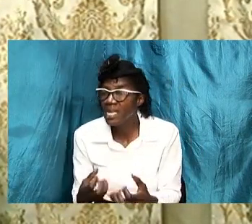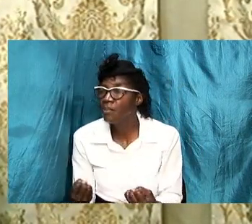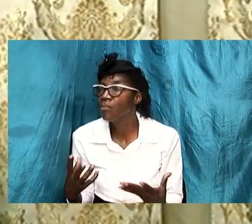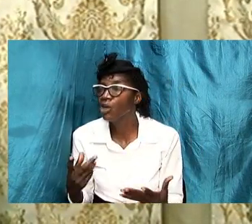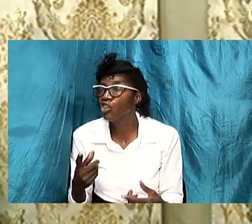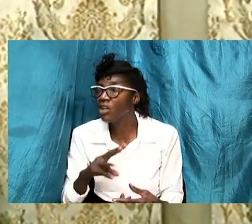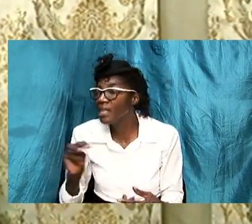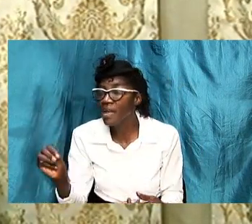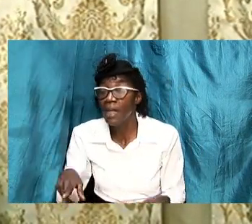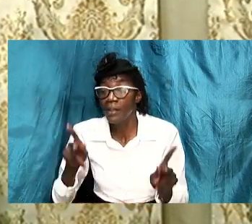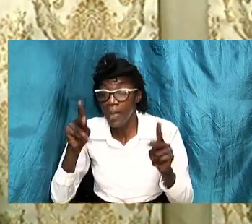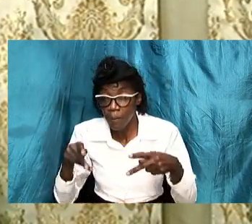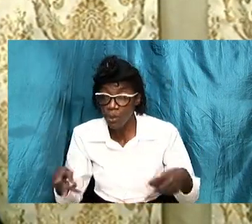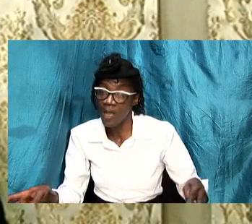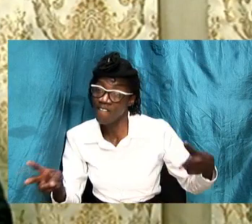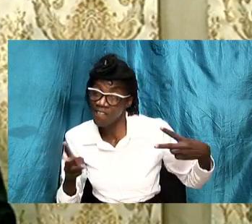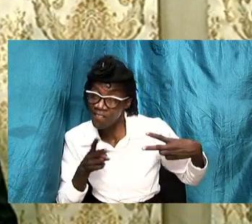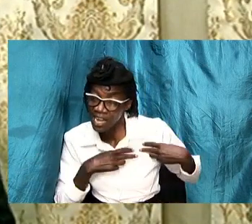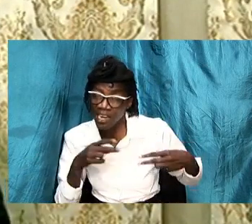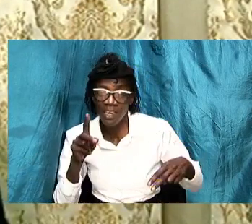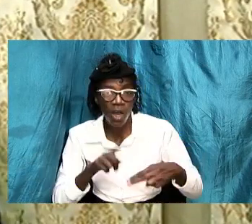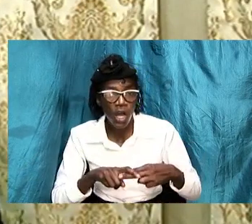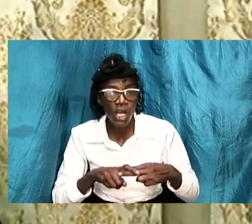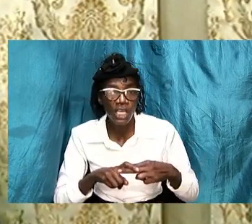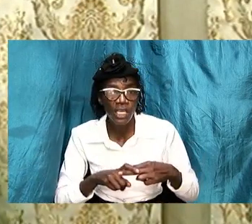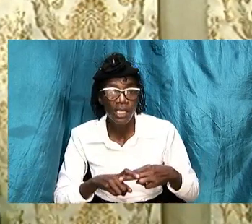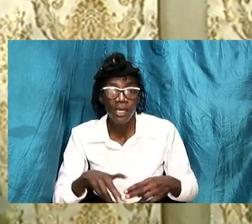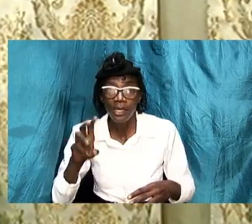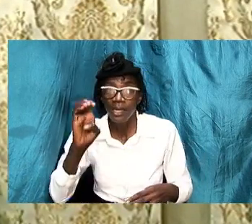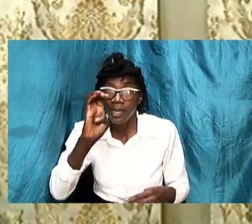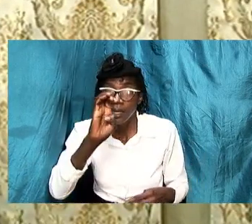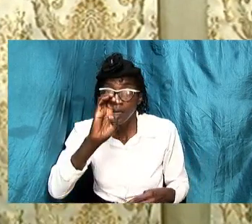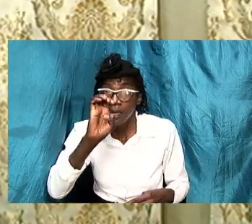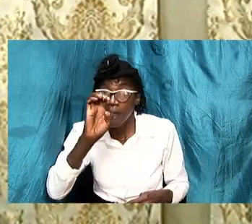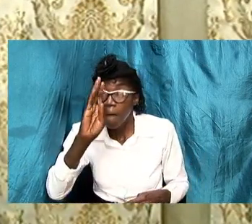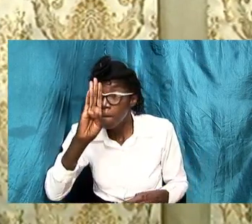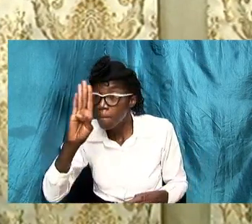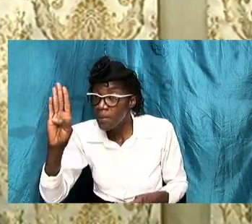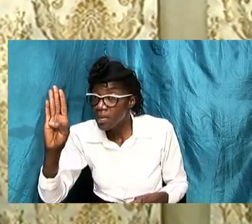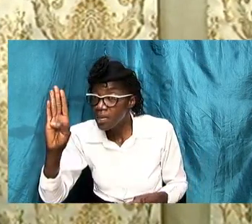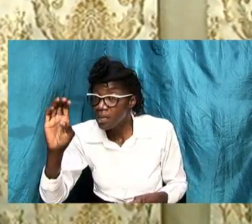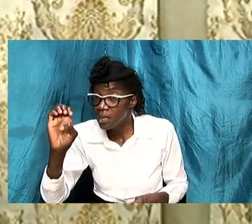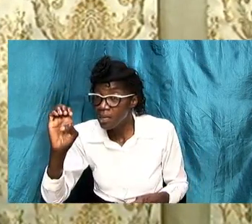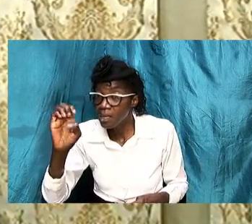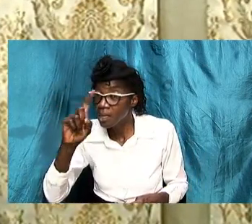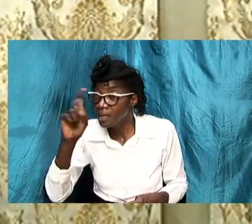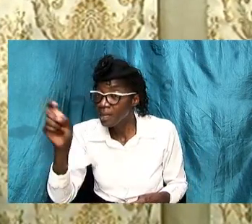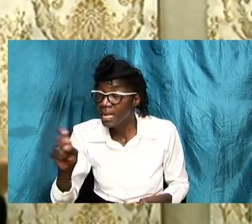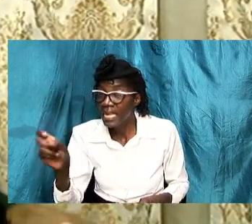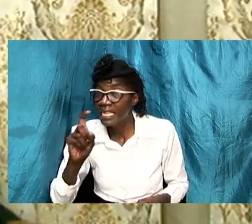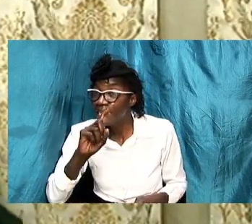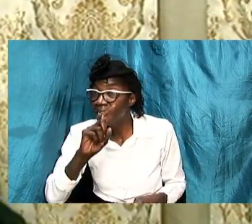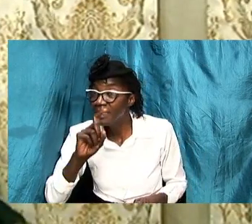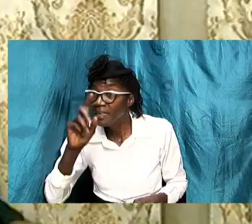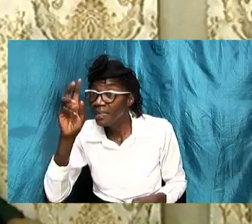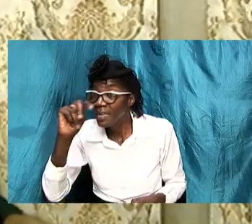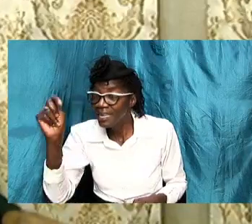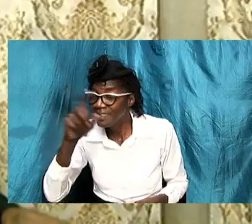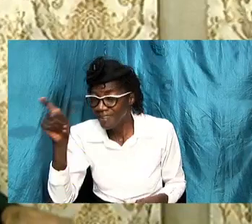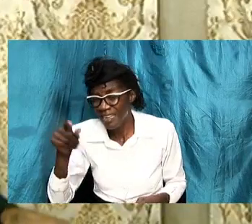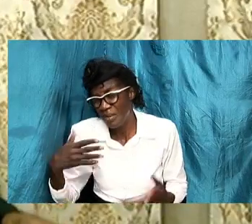value on the bends and we'll take 10 million and buy they probably wouldn't put that value on a ladder